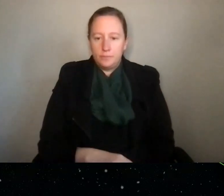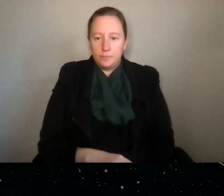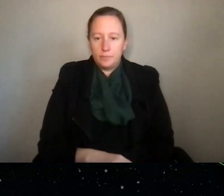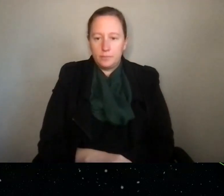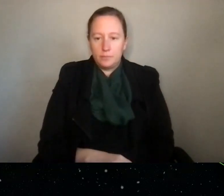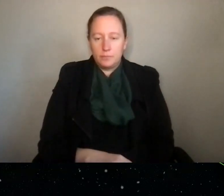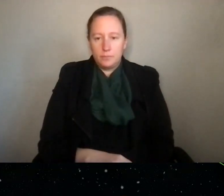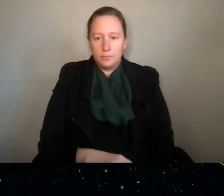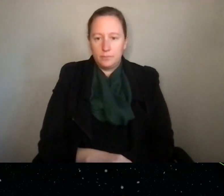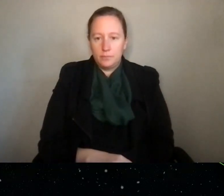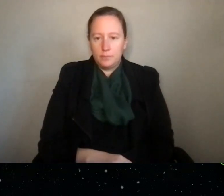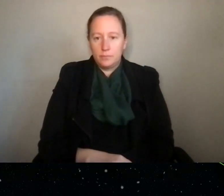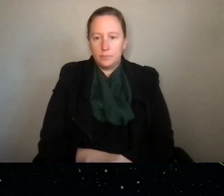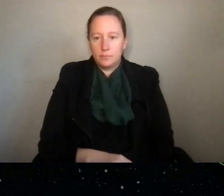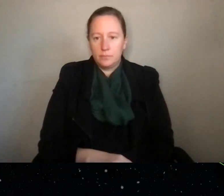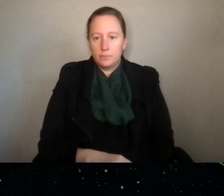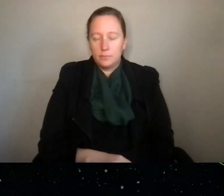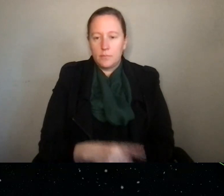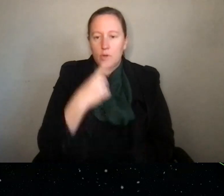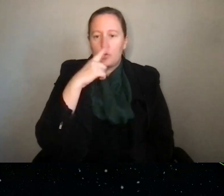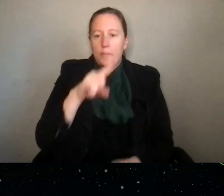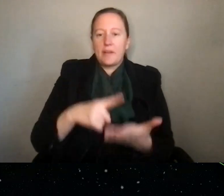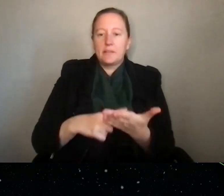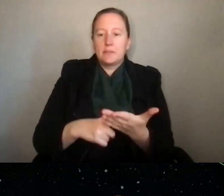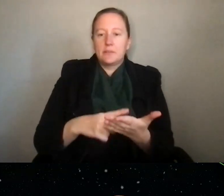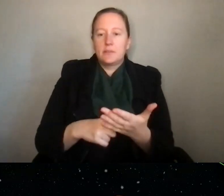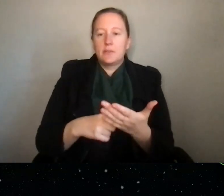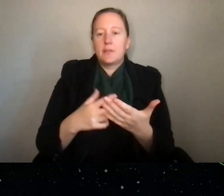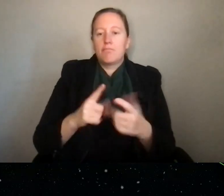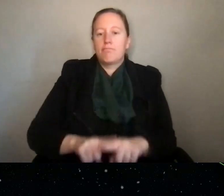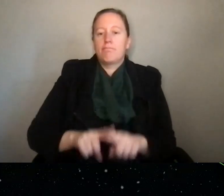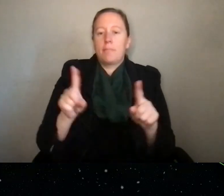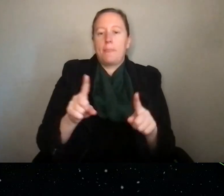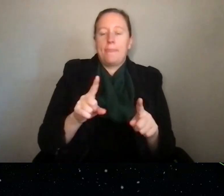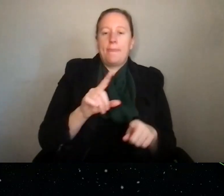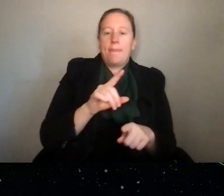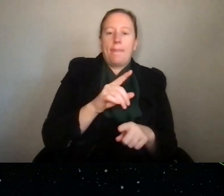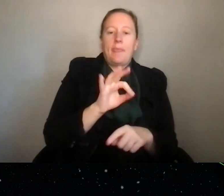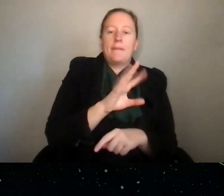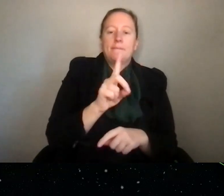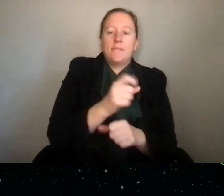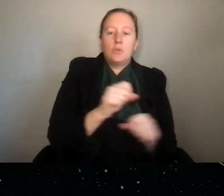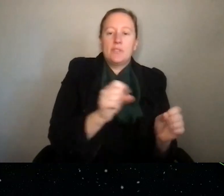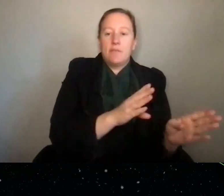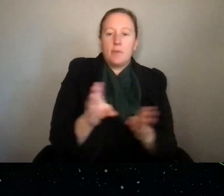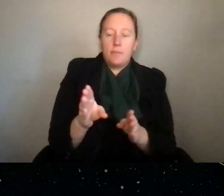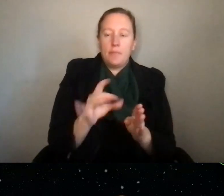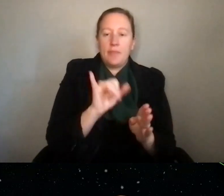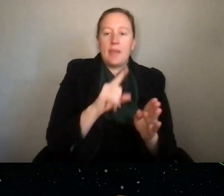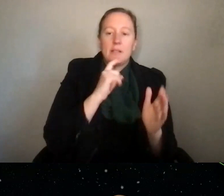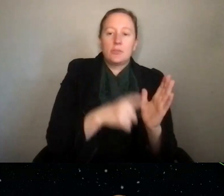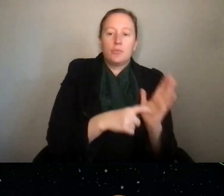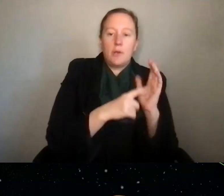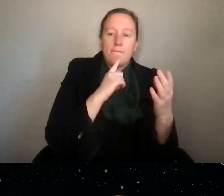the next question, could you please discuss a bit of the distinction between the field safety plan that is required for